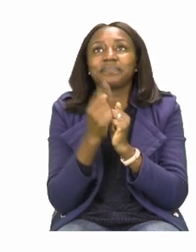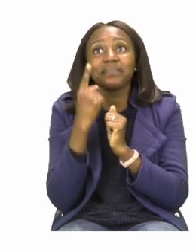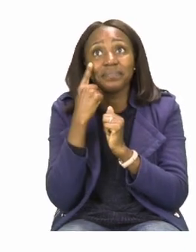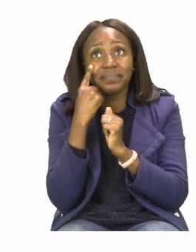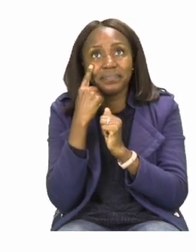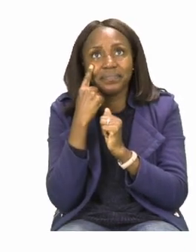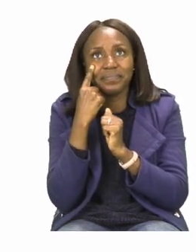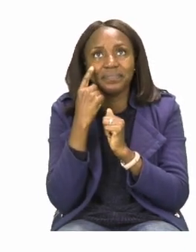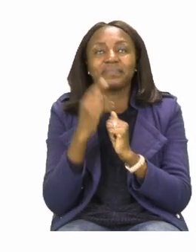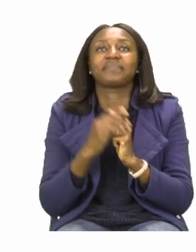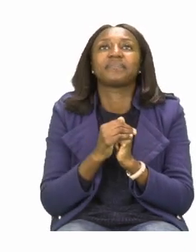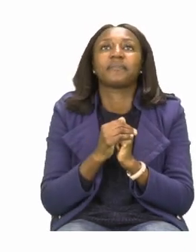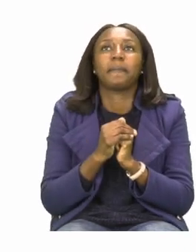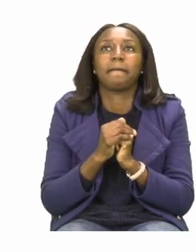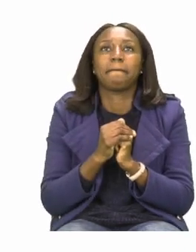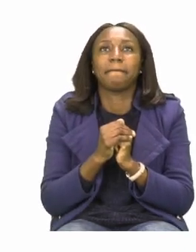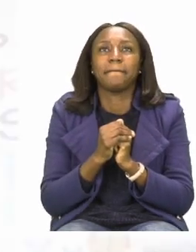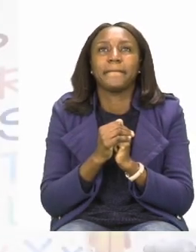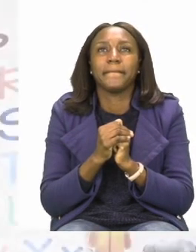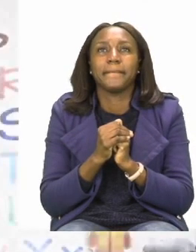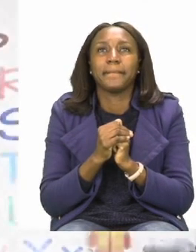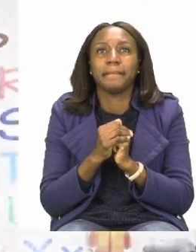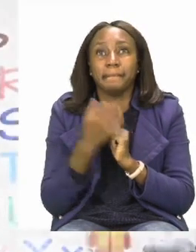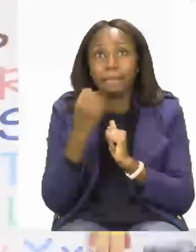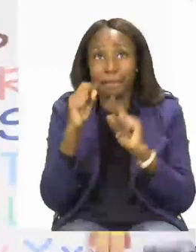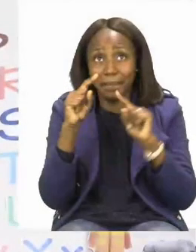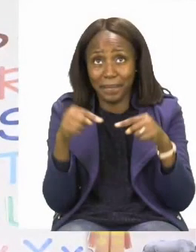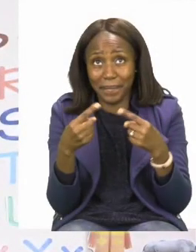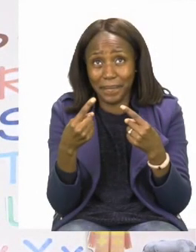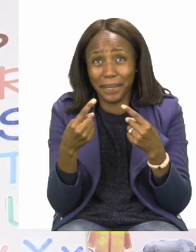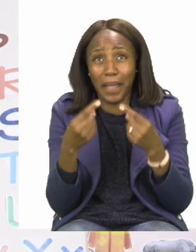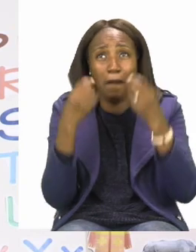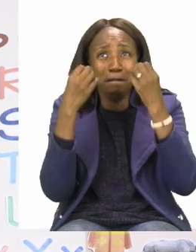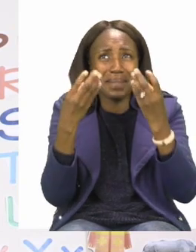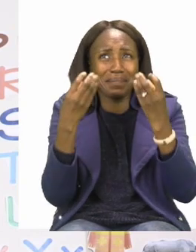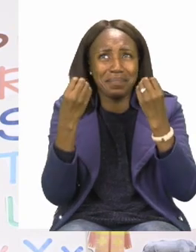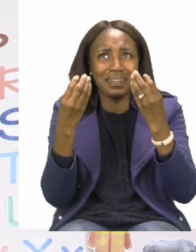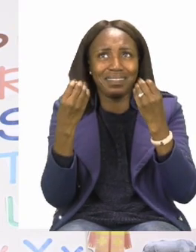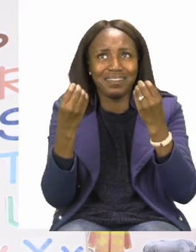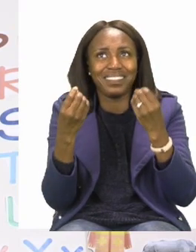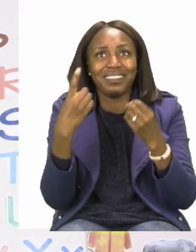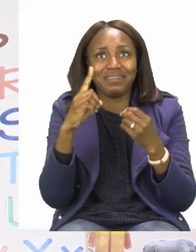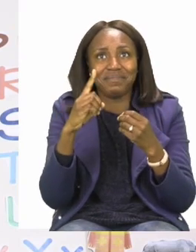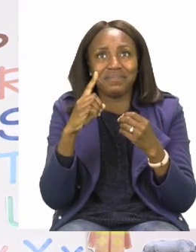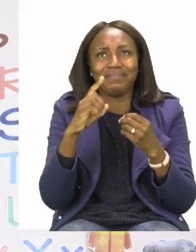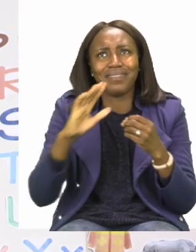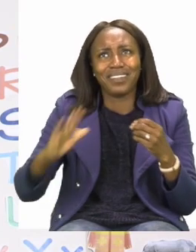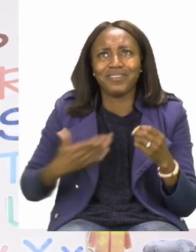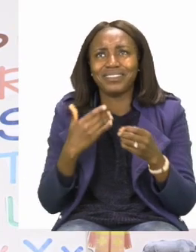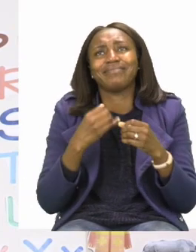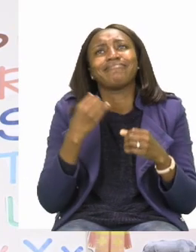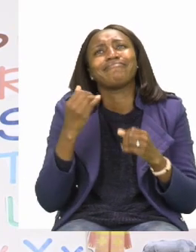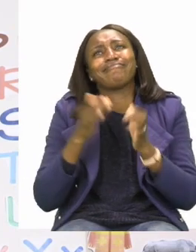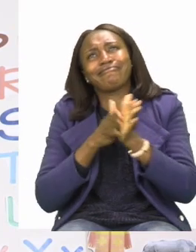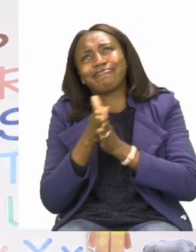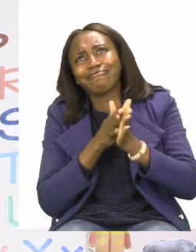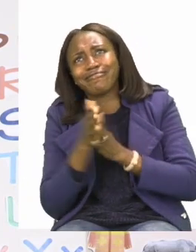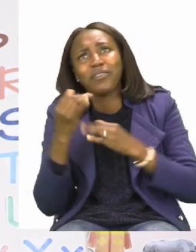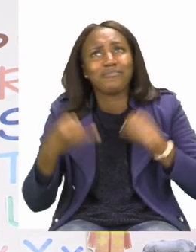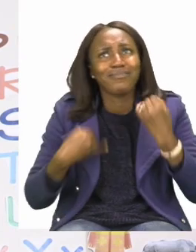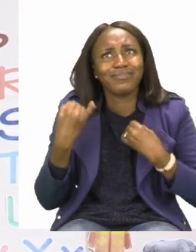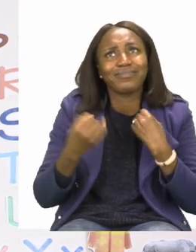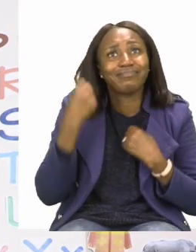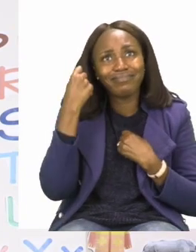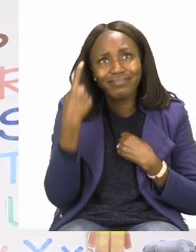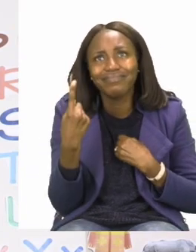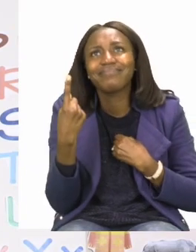board. Now, the things that I have, they're more than four, but that's because I want to have so much fun with you. And I want us to understand